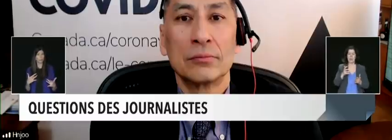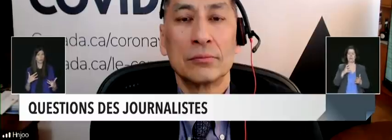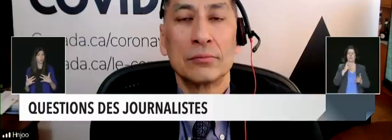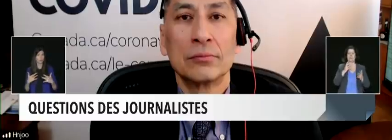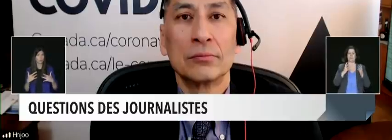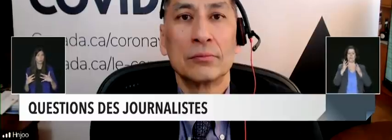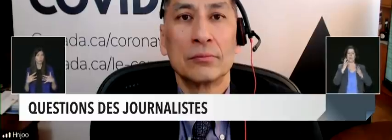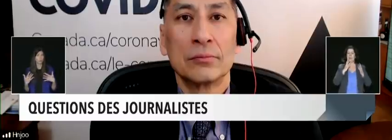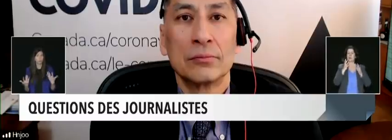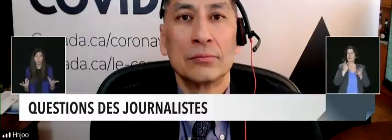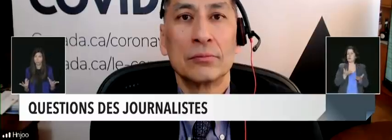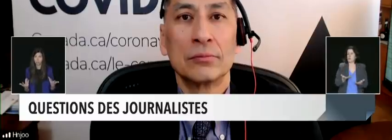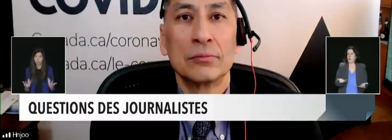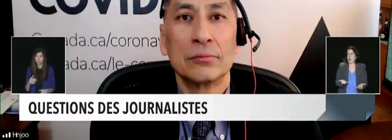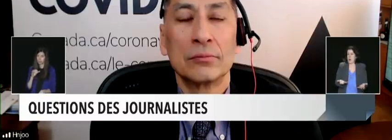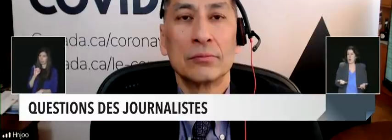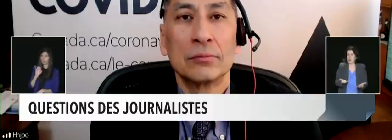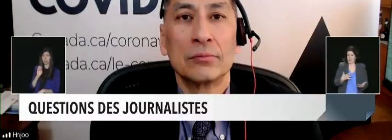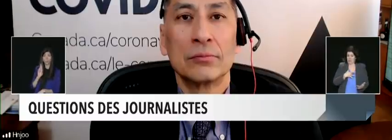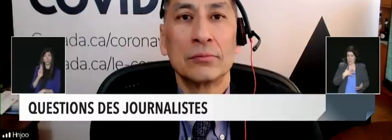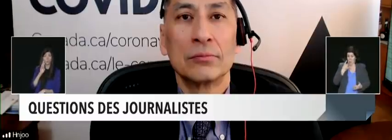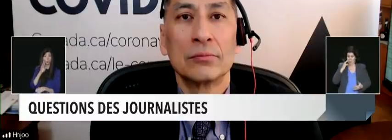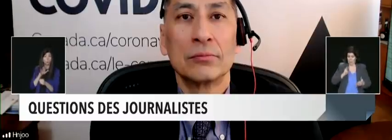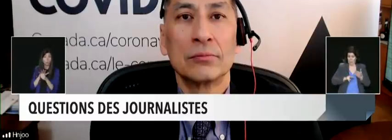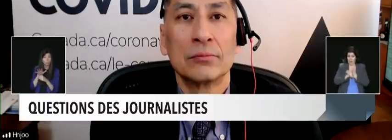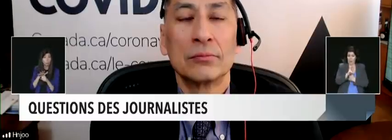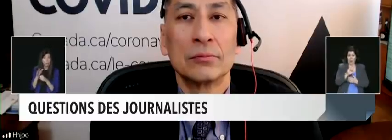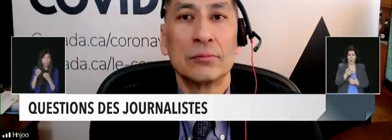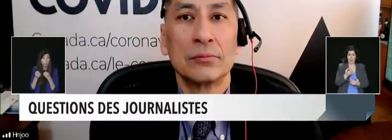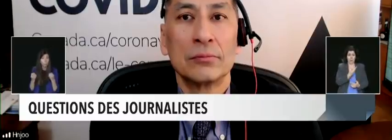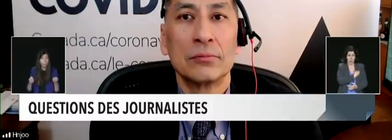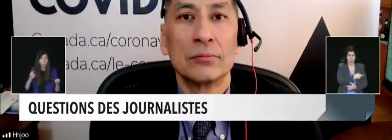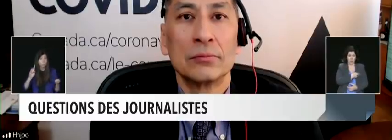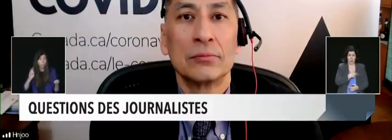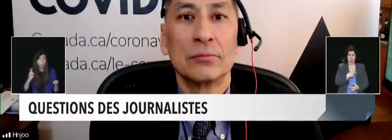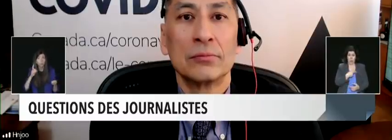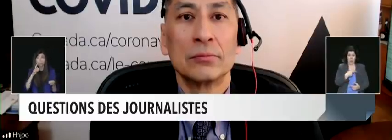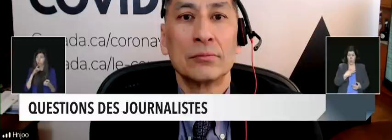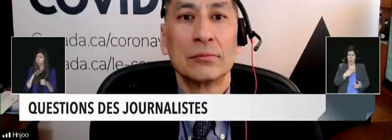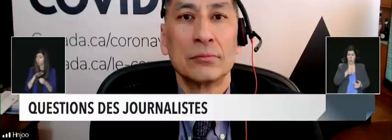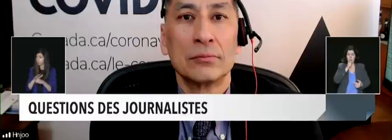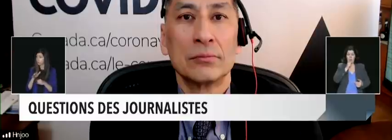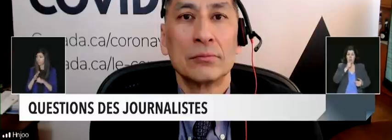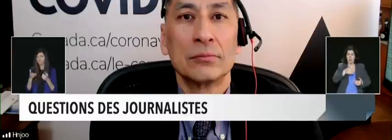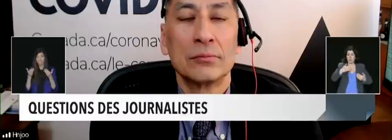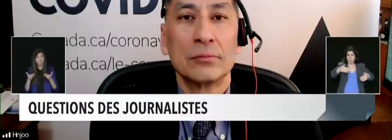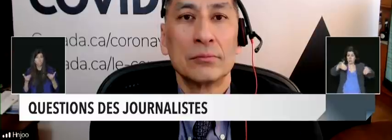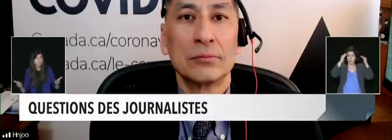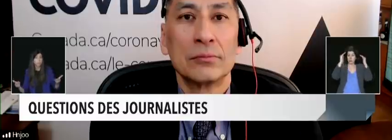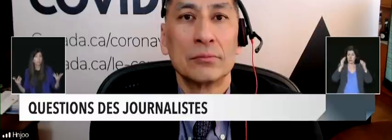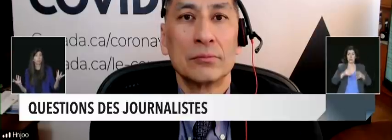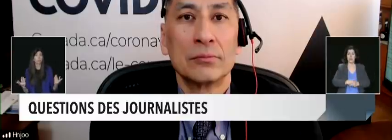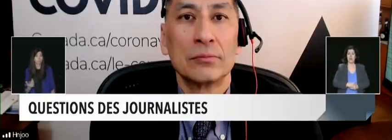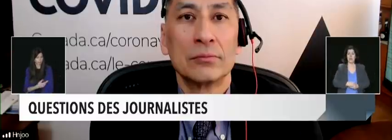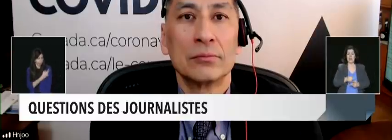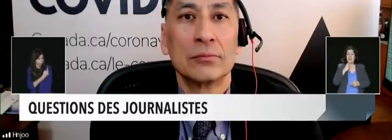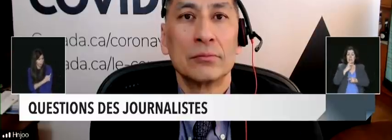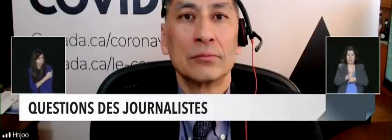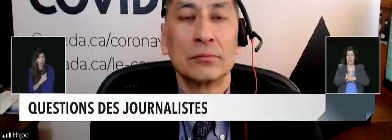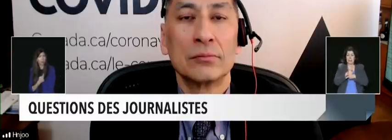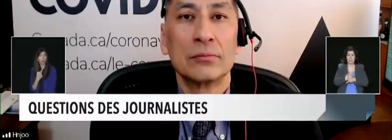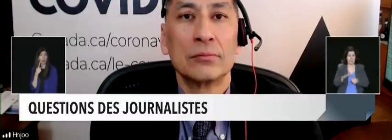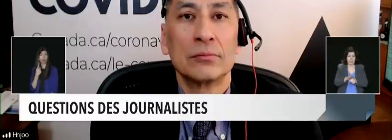resources? Are there enough, you know, intubation and